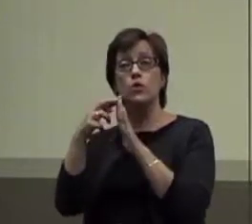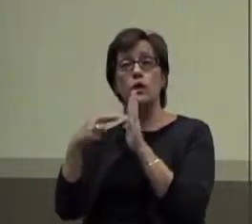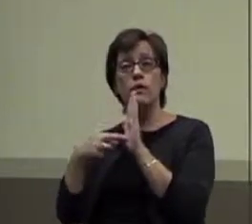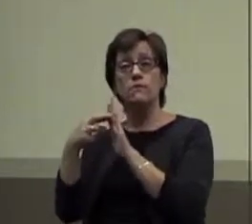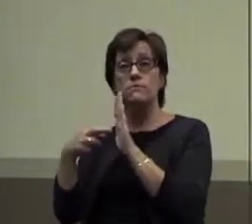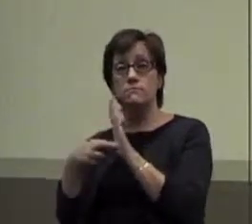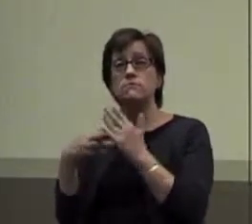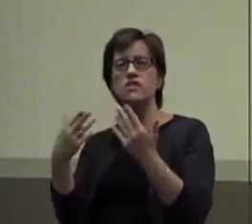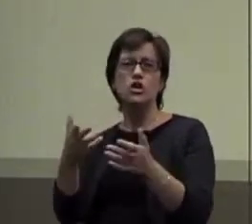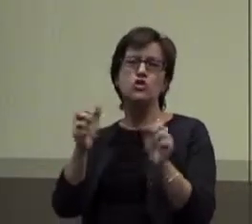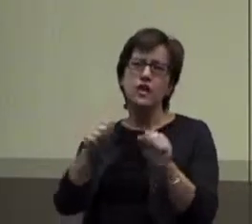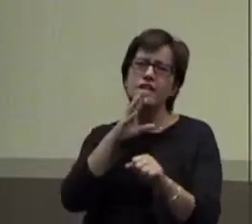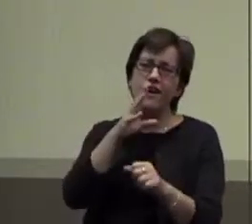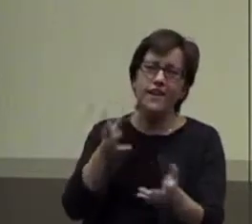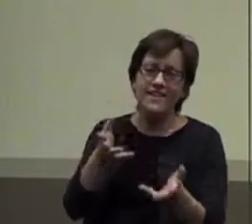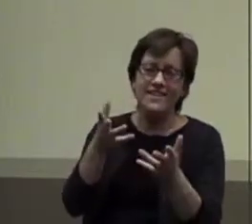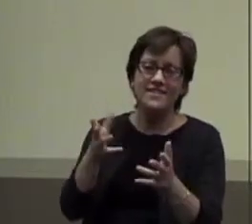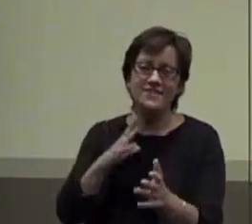And you can talk, that's fine.